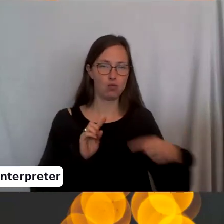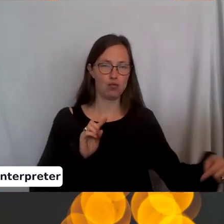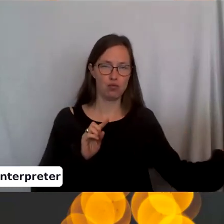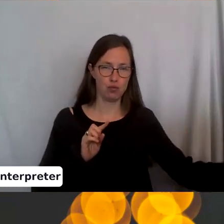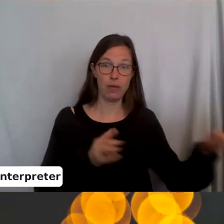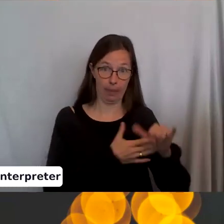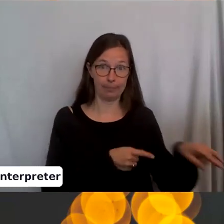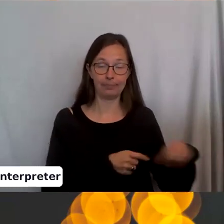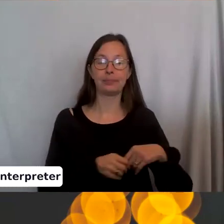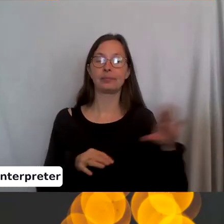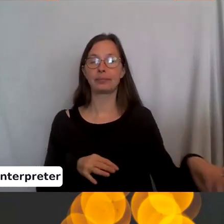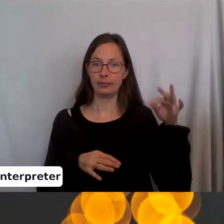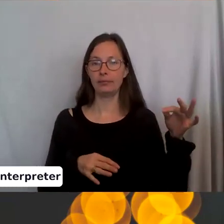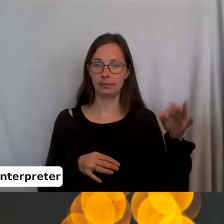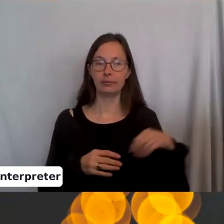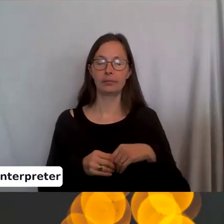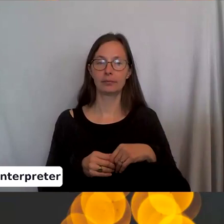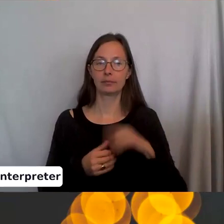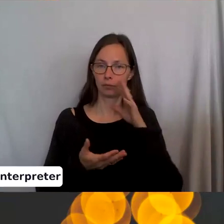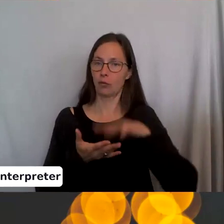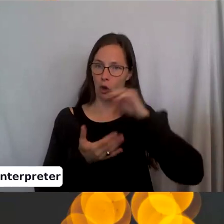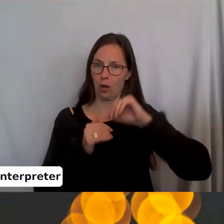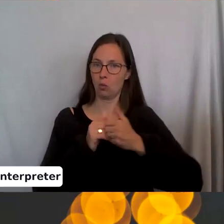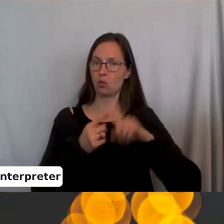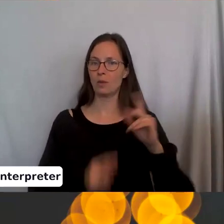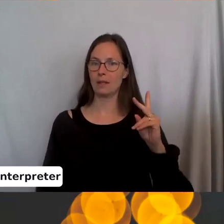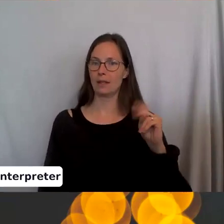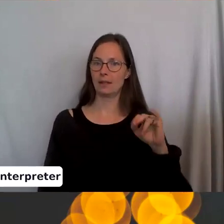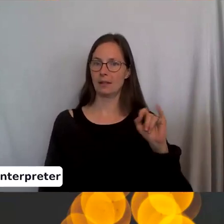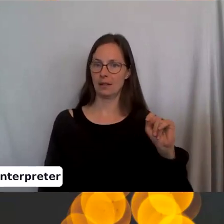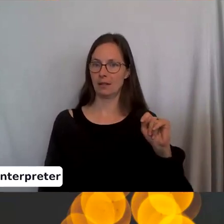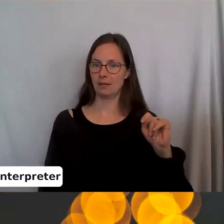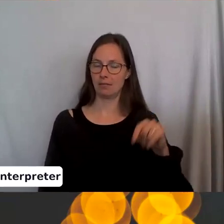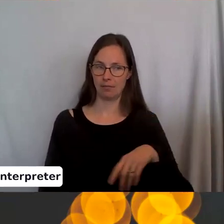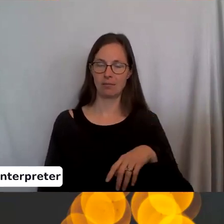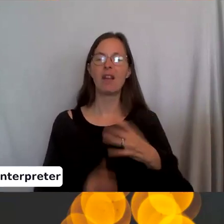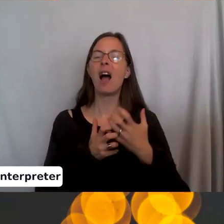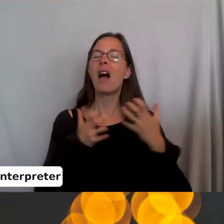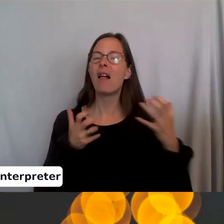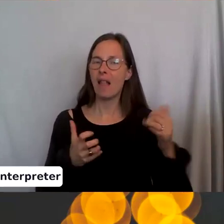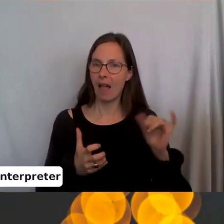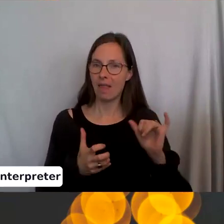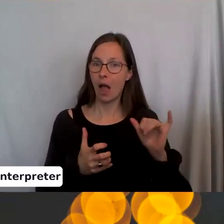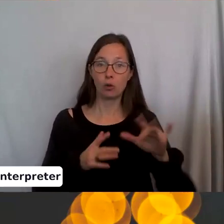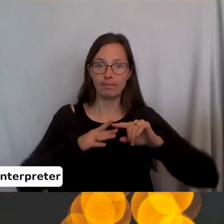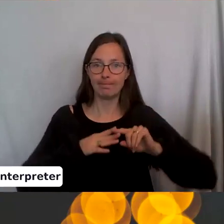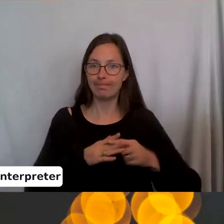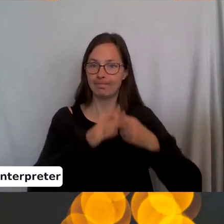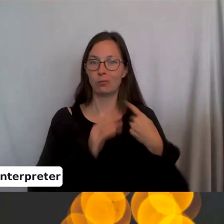And we are going to learn a knit stitch. So it's a lot like the casting on stitch we just did.